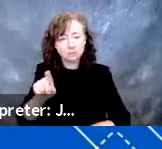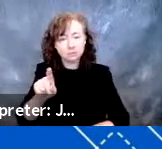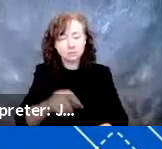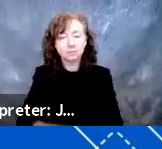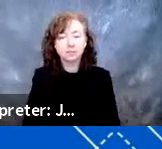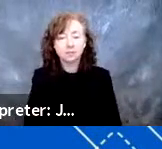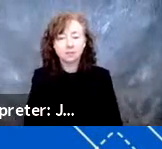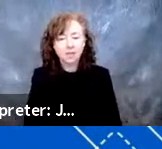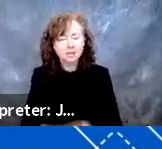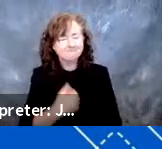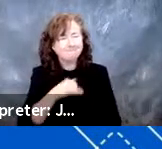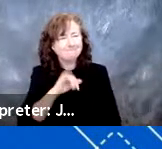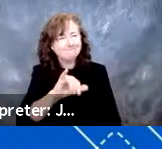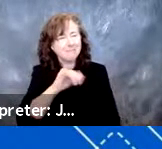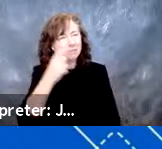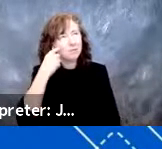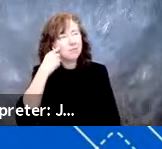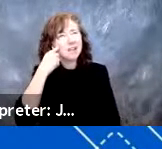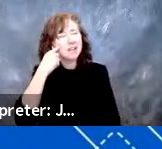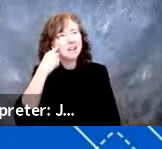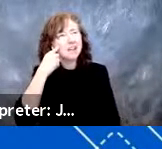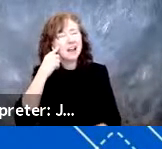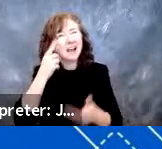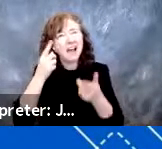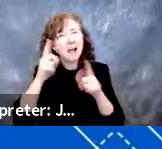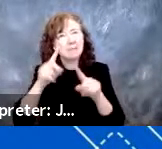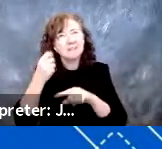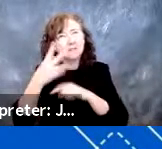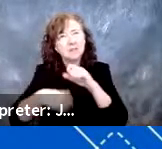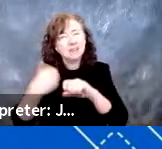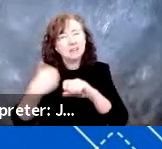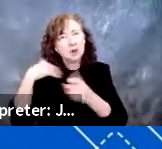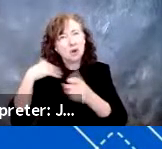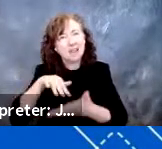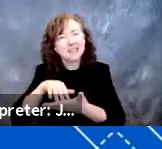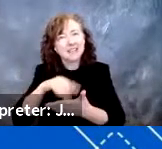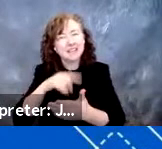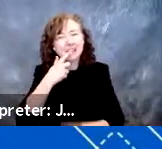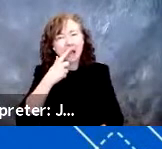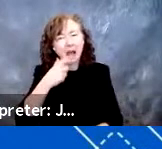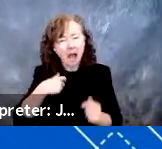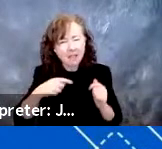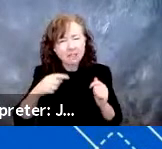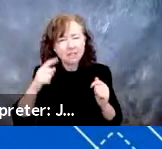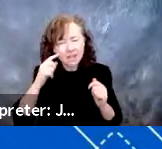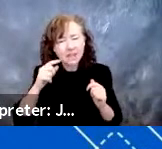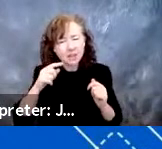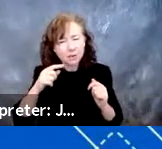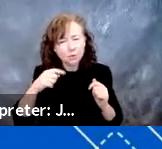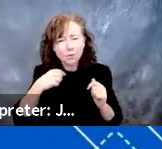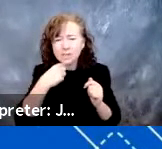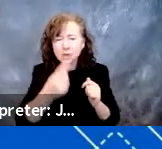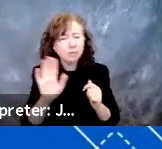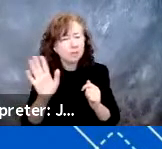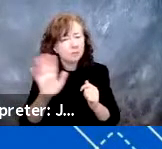I'll have to think about that. was performed a few years ago. I believe that the individuals in the study were not